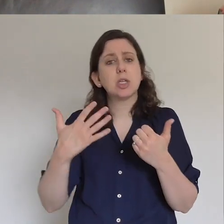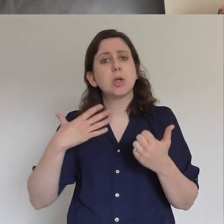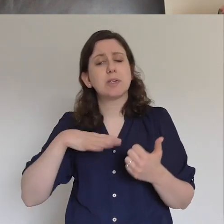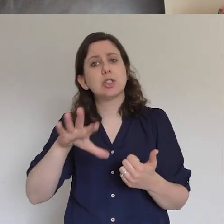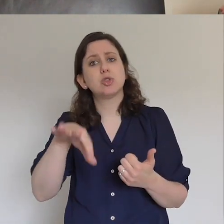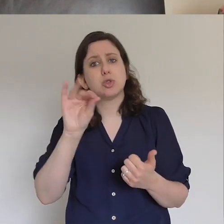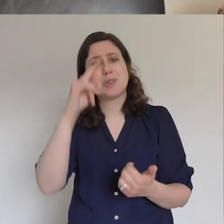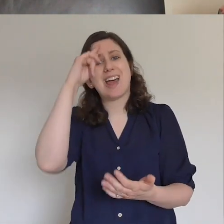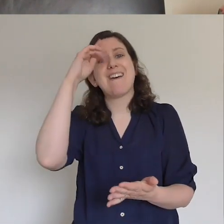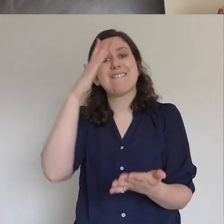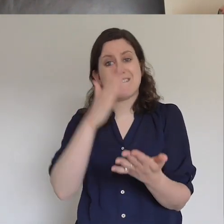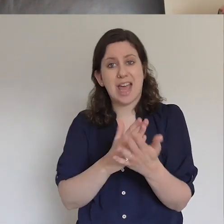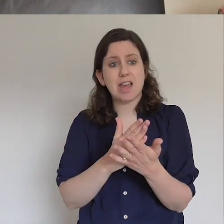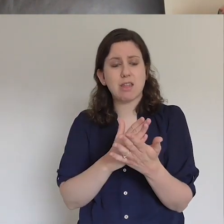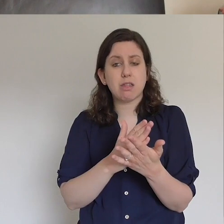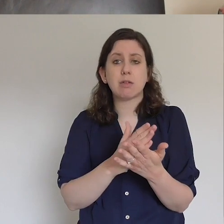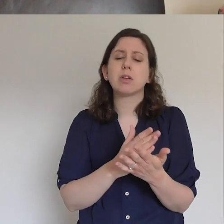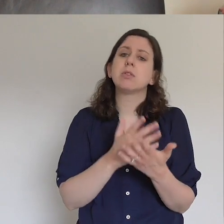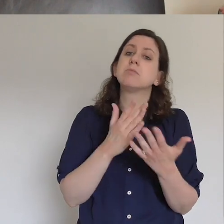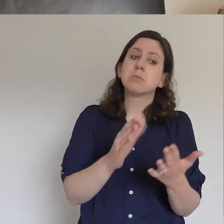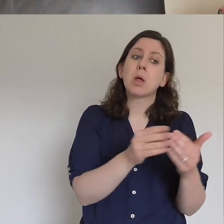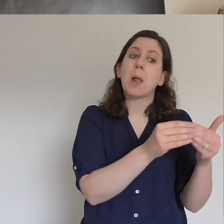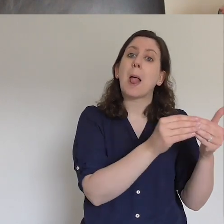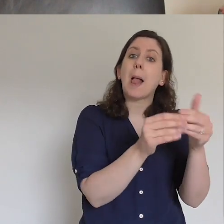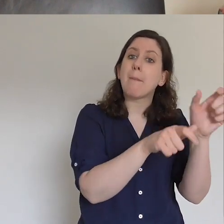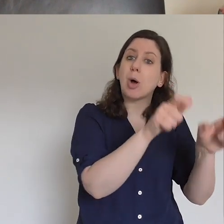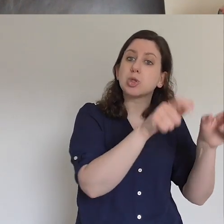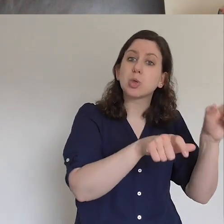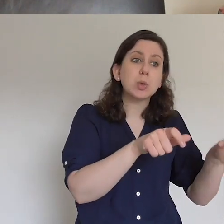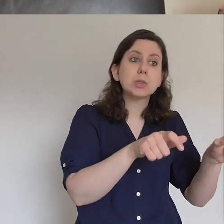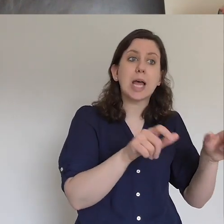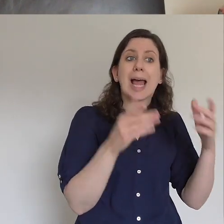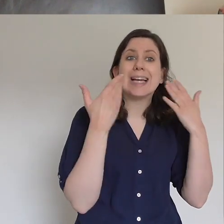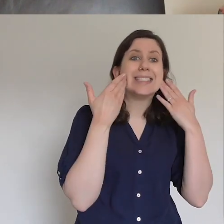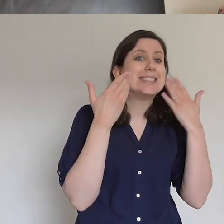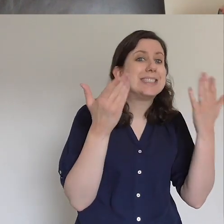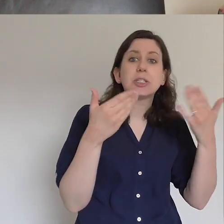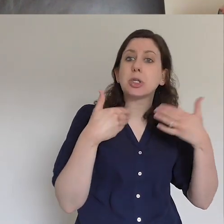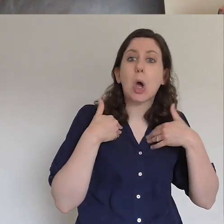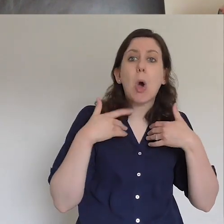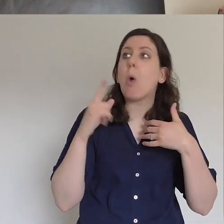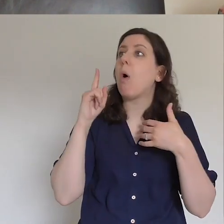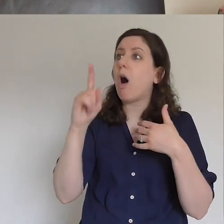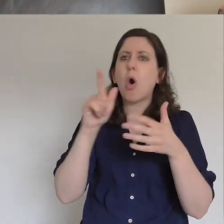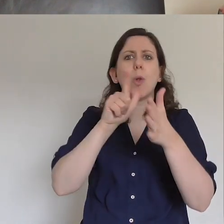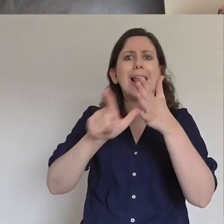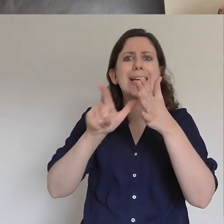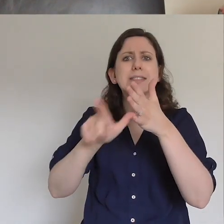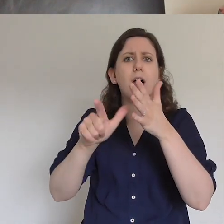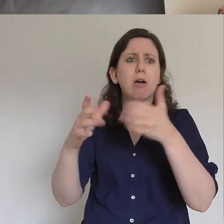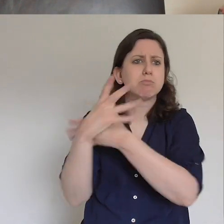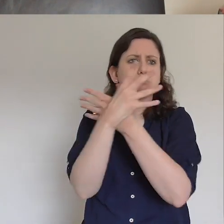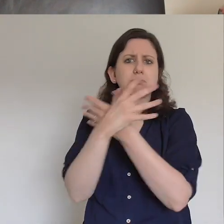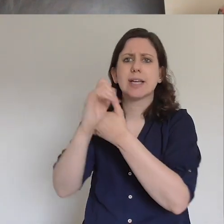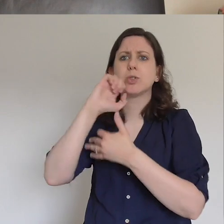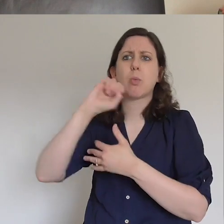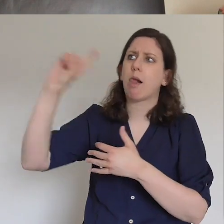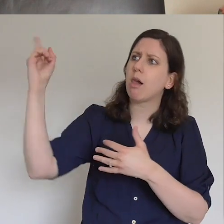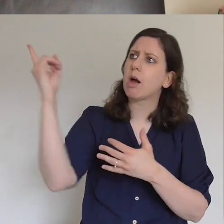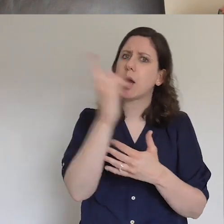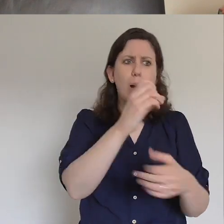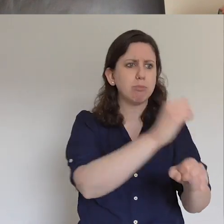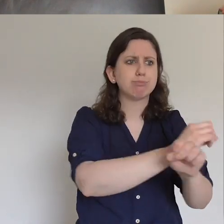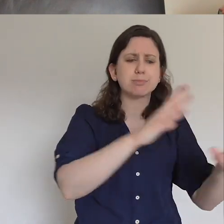had no idea that the angel was going to lead them out of the prison but they were being obedient in stepping out in faith and in having a go